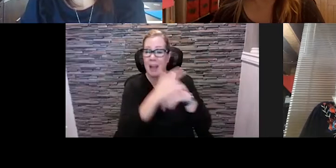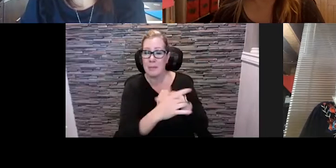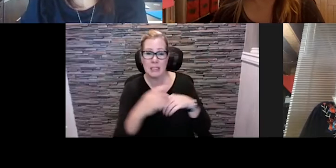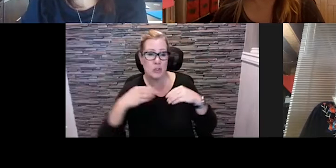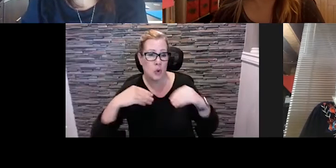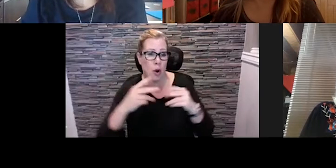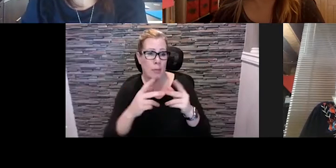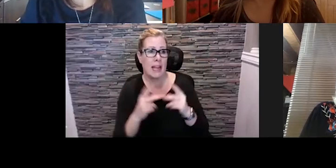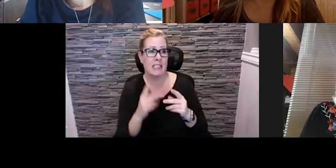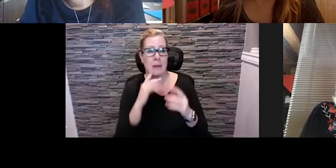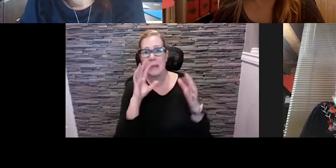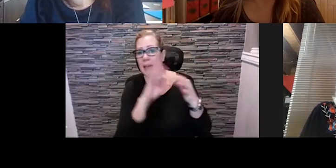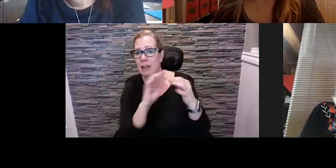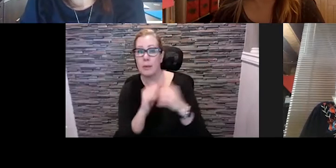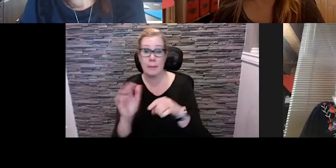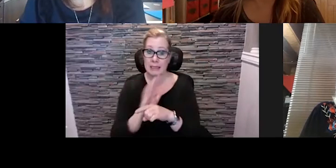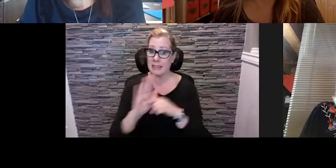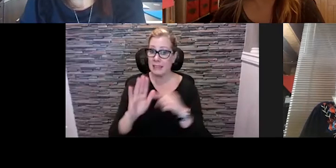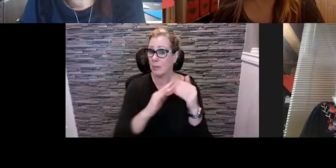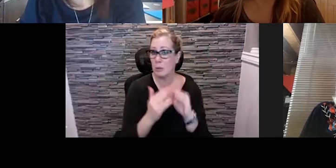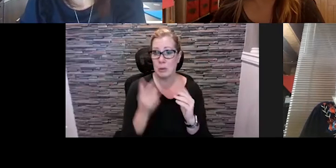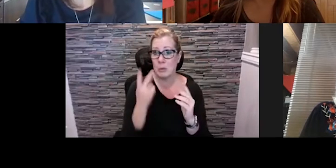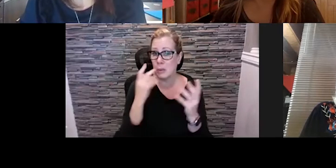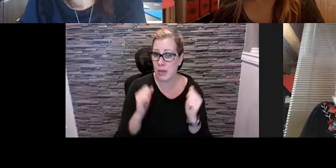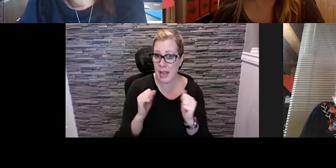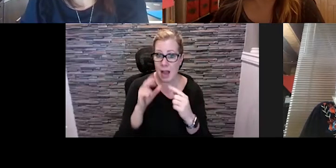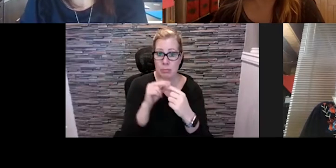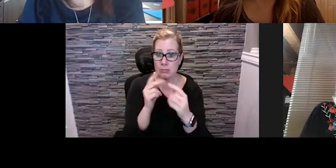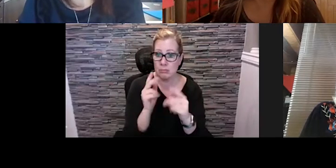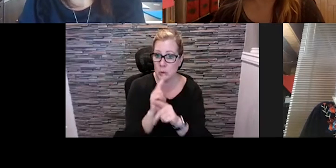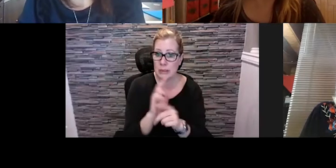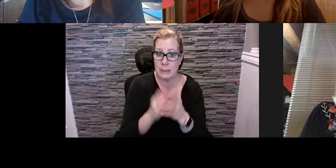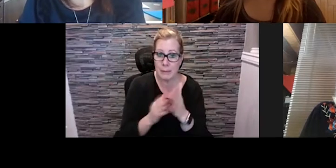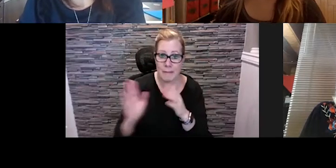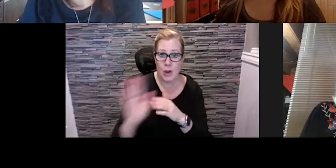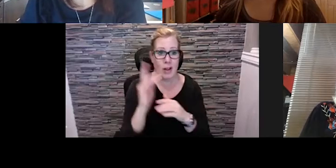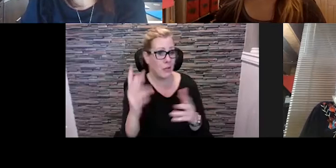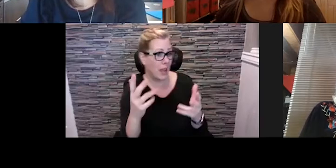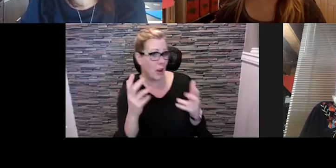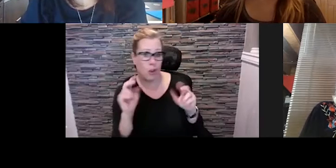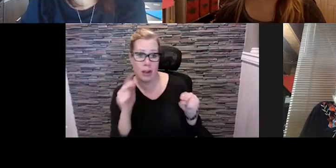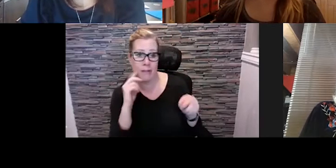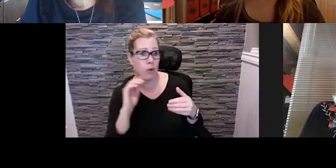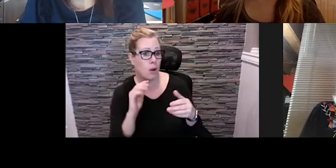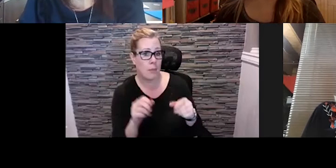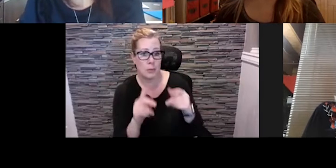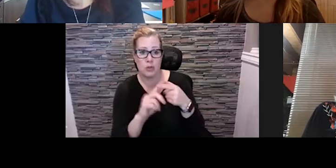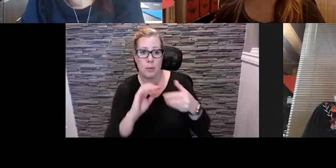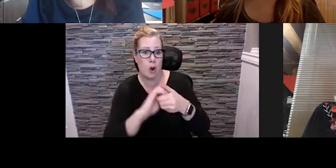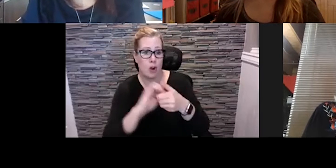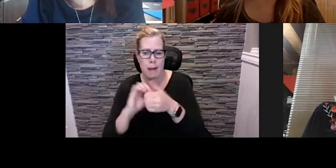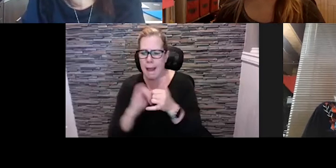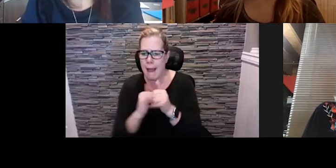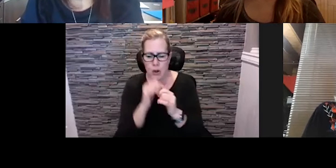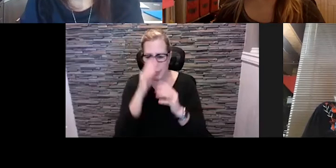into landlords, and connecting with the business community on a greater level who are looking for opportunities to partner, and how can we engage in that